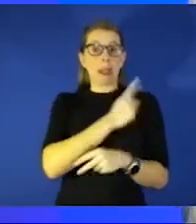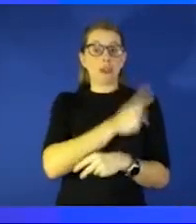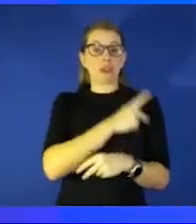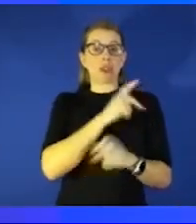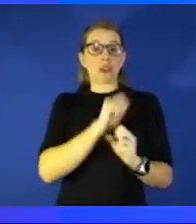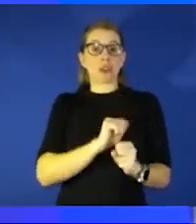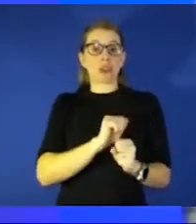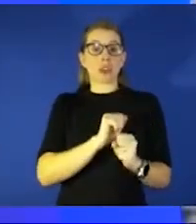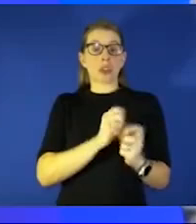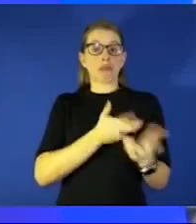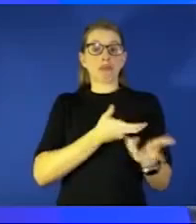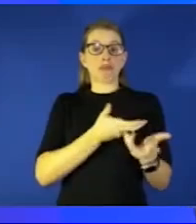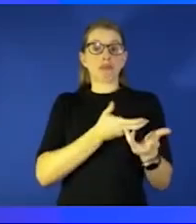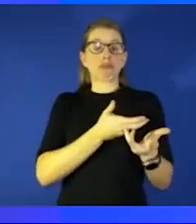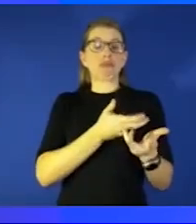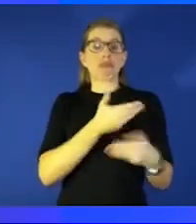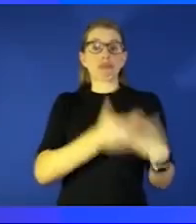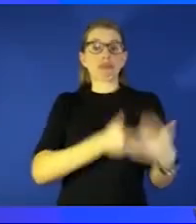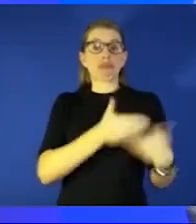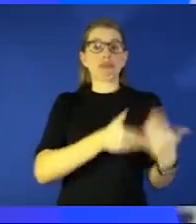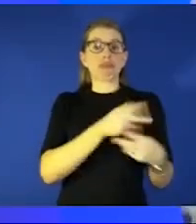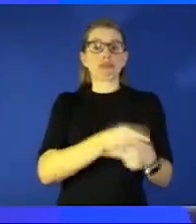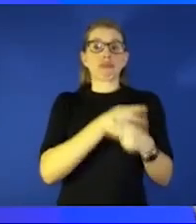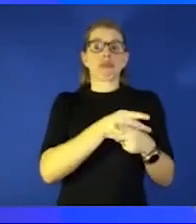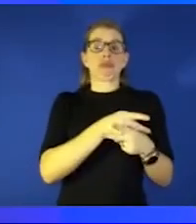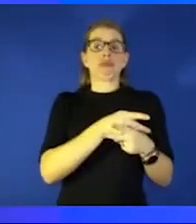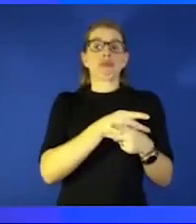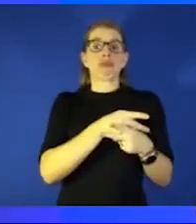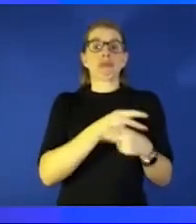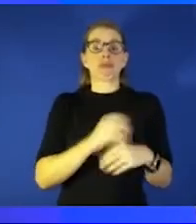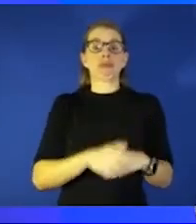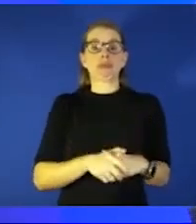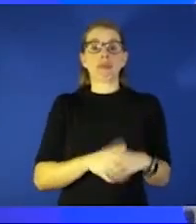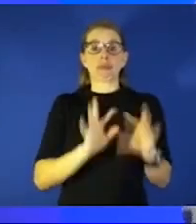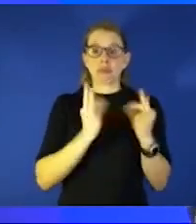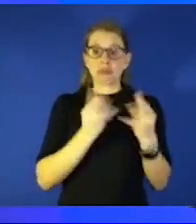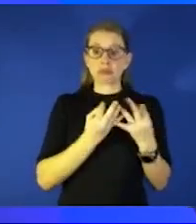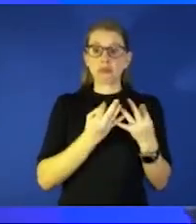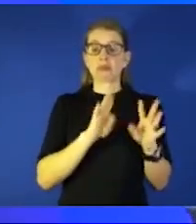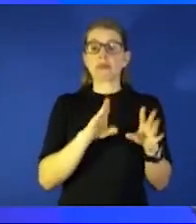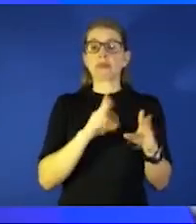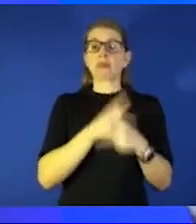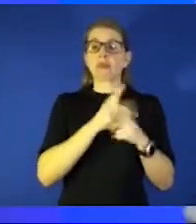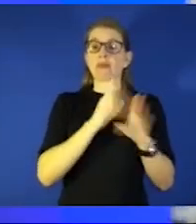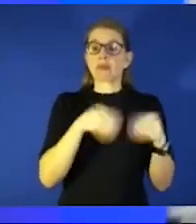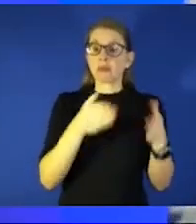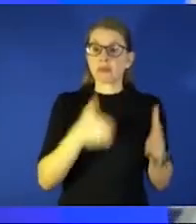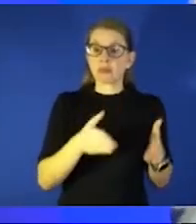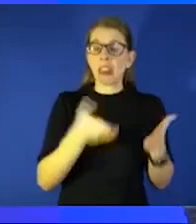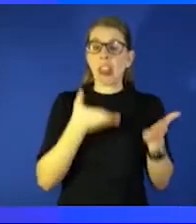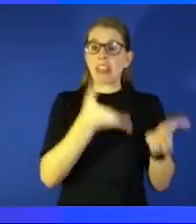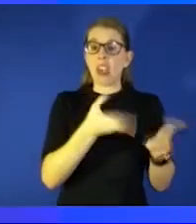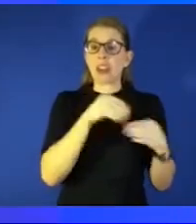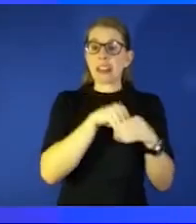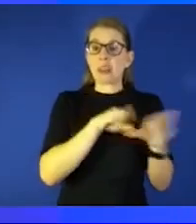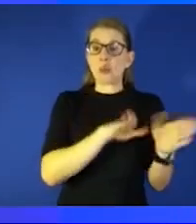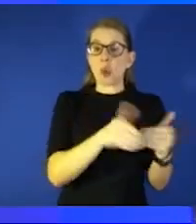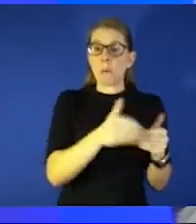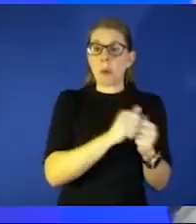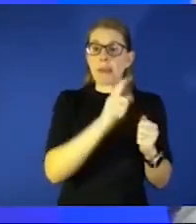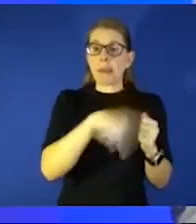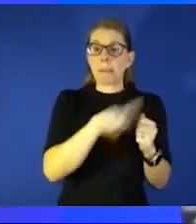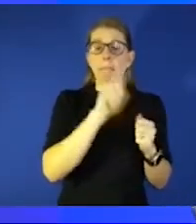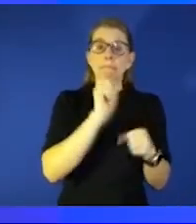with the family I think nurses in RT would agree with that meaning that the family the caregivers the loved ones are present in the room it's real-time